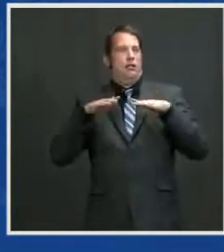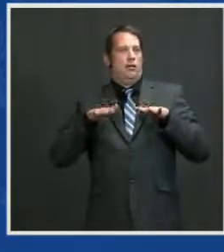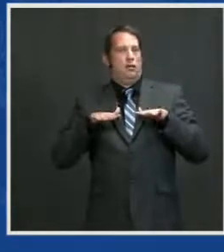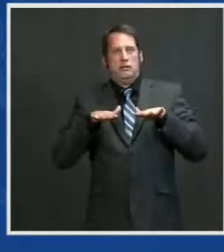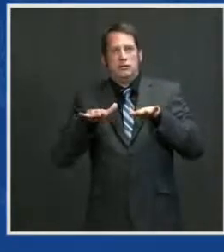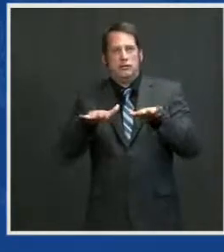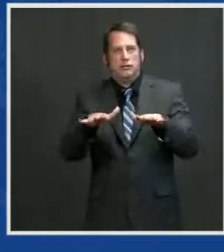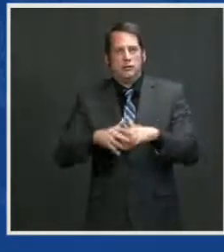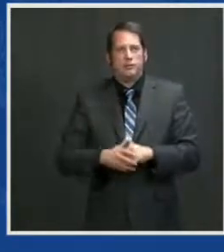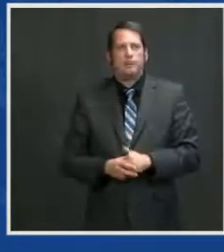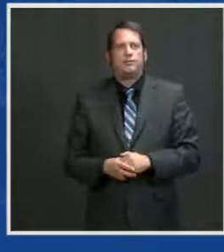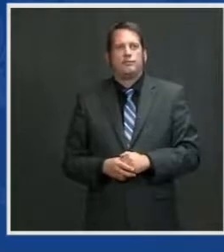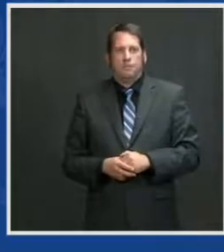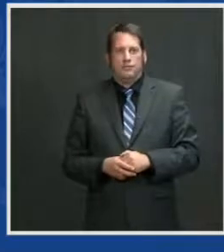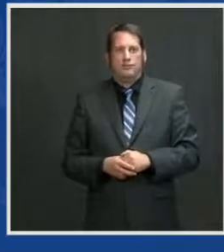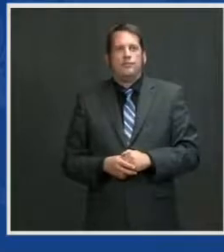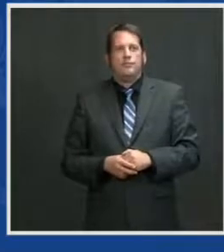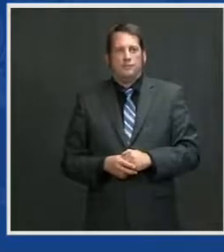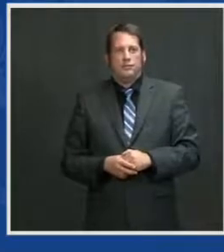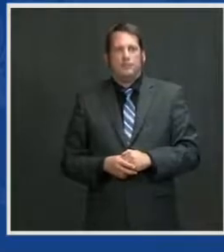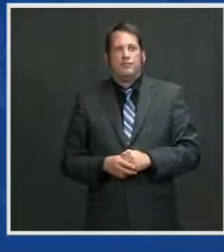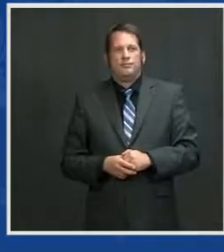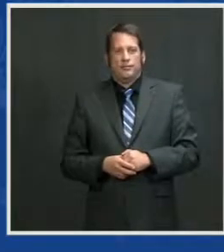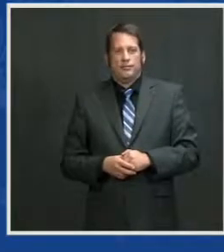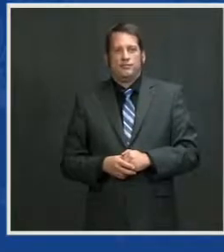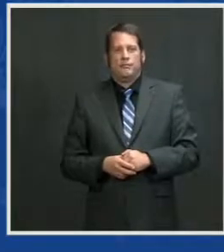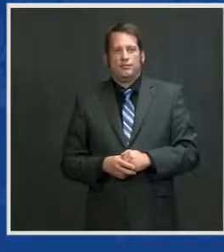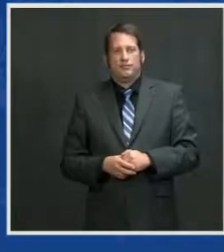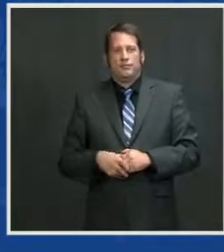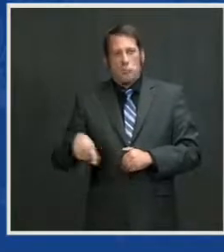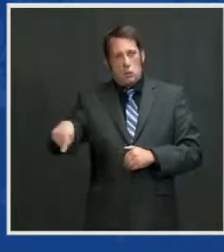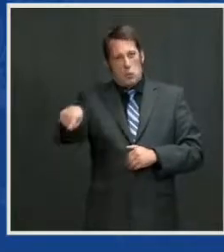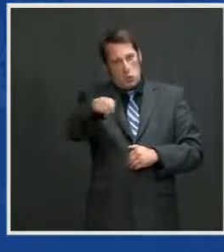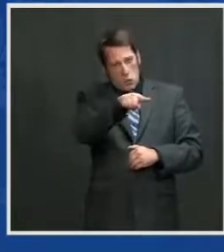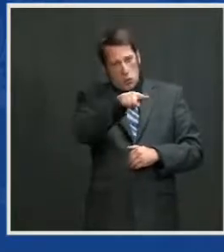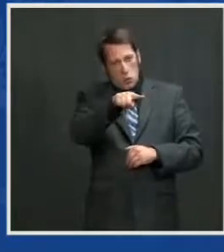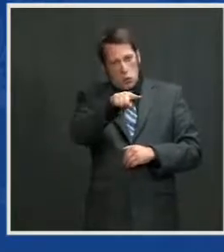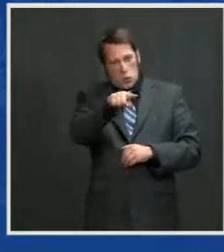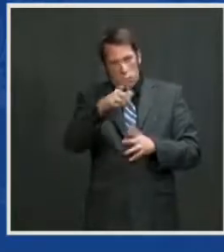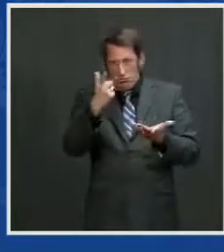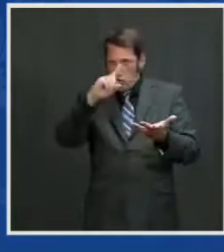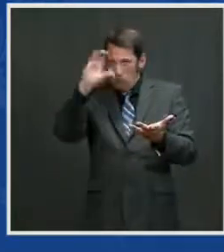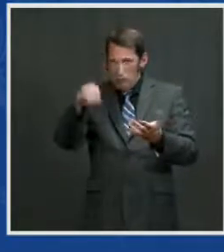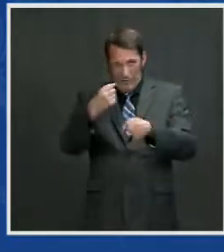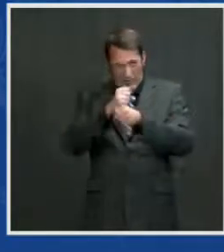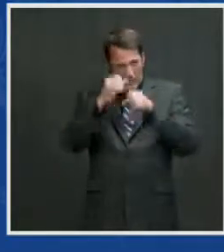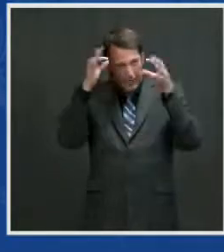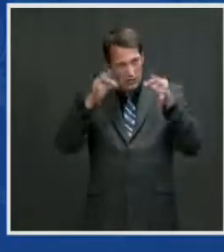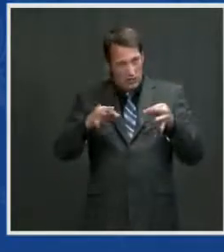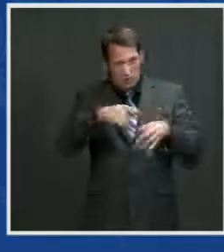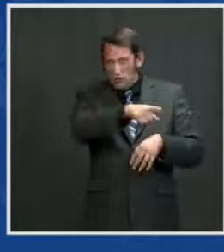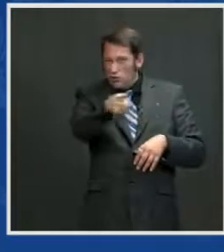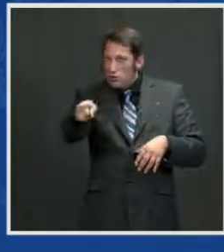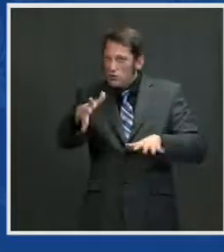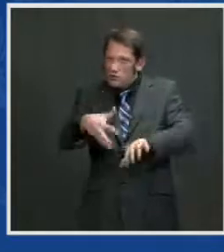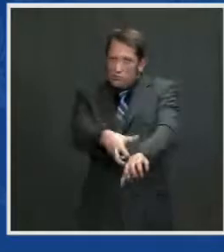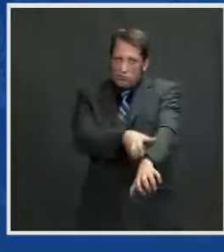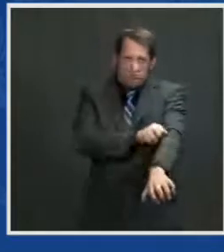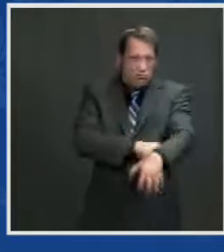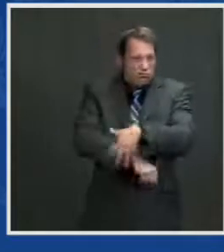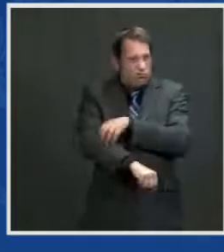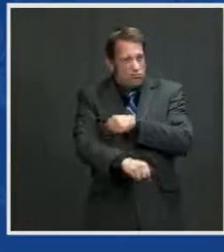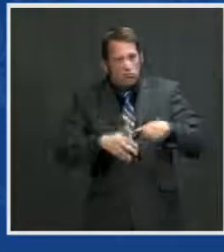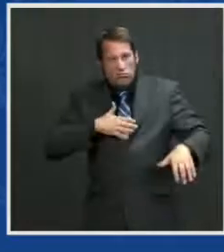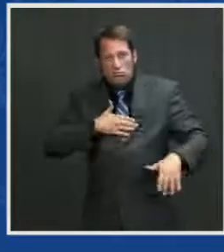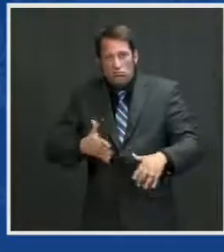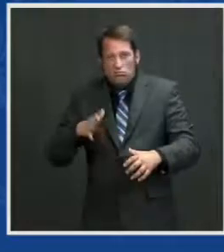But the rest of us, the other 99% of us, we owe you. We owe you big. I've long said that,